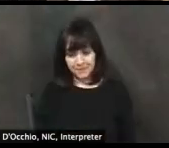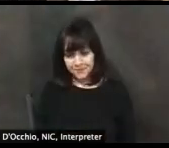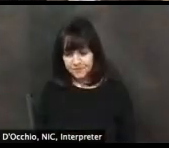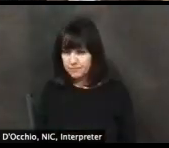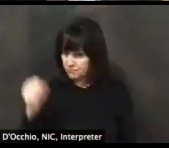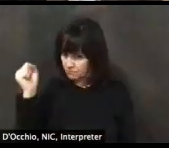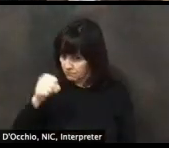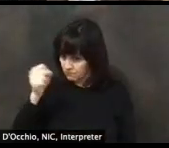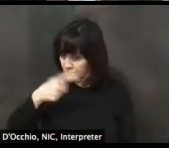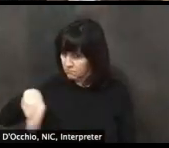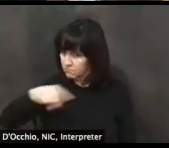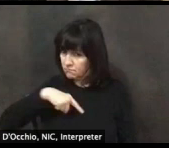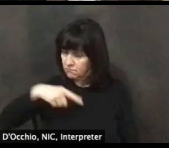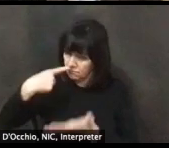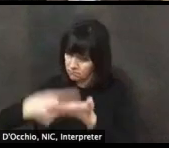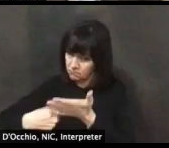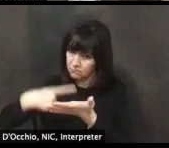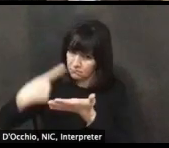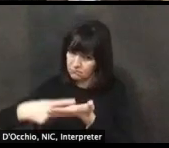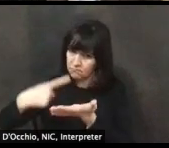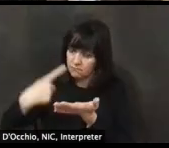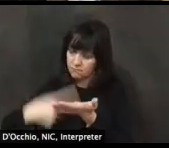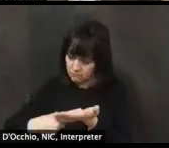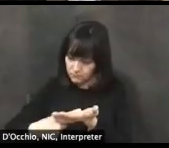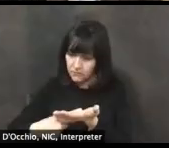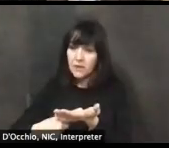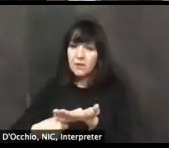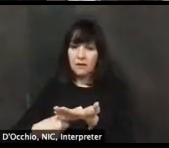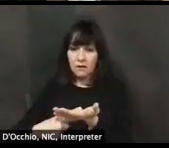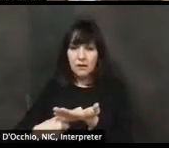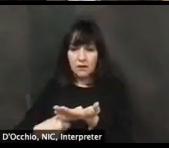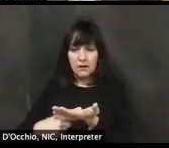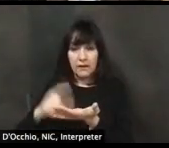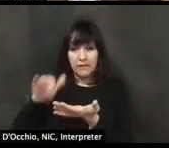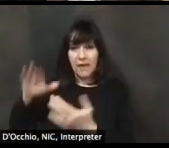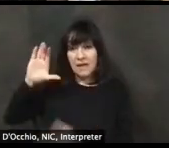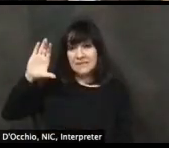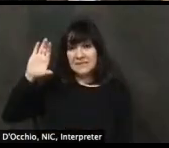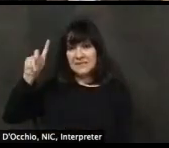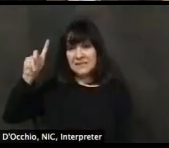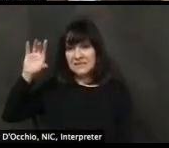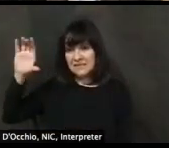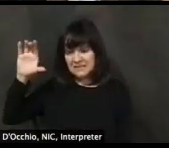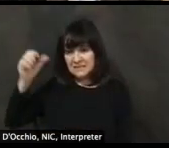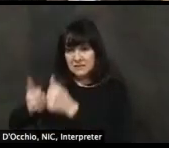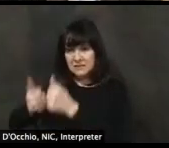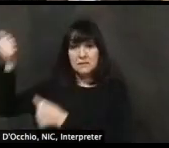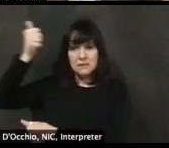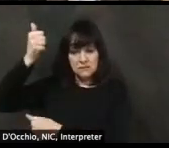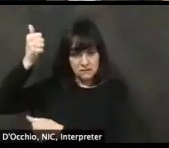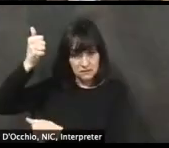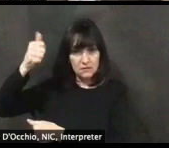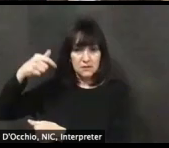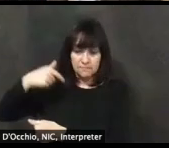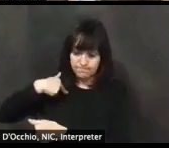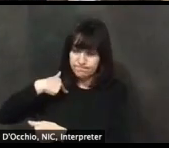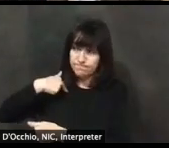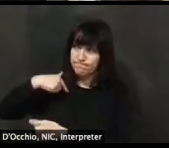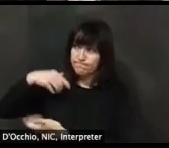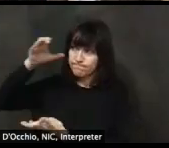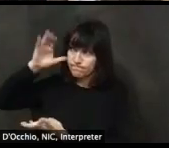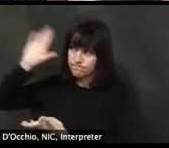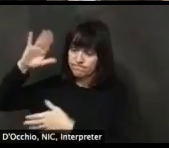for disease control and across states. And this is something that the governor has put a tremendous amount of thought into. And, um,